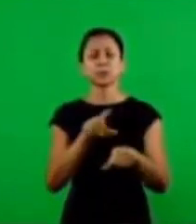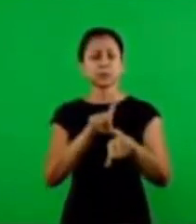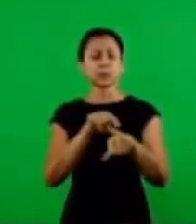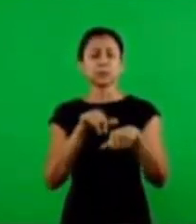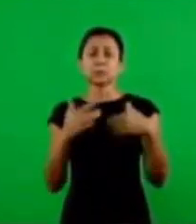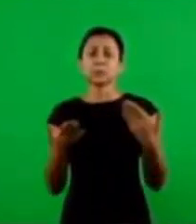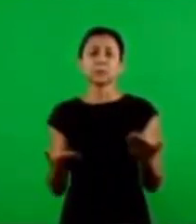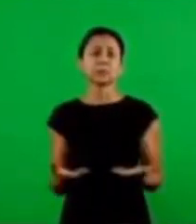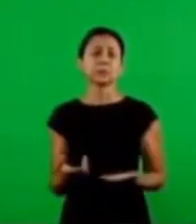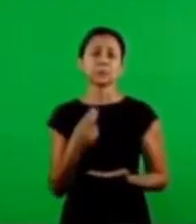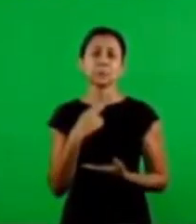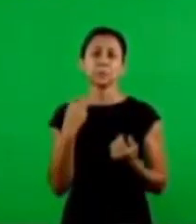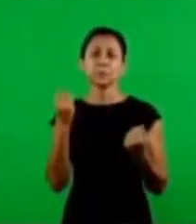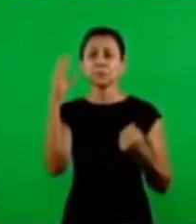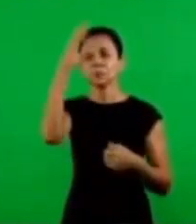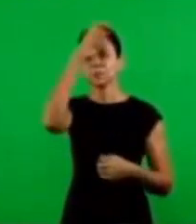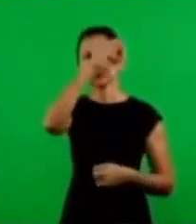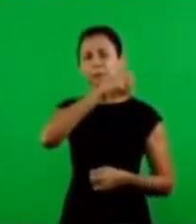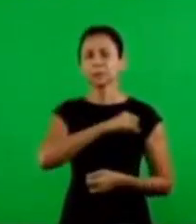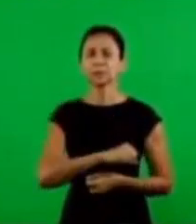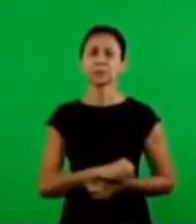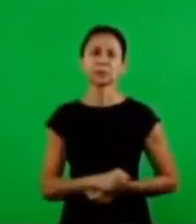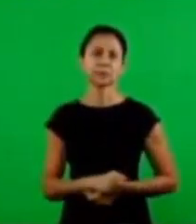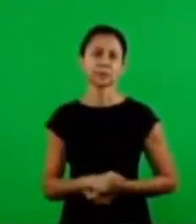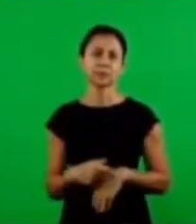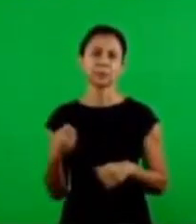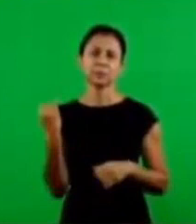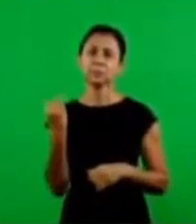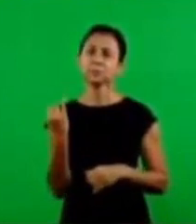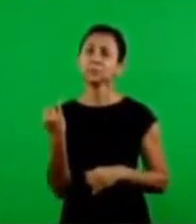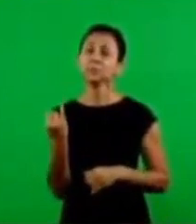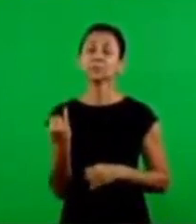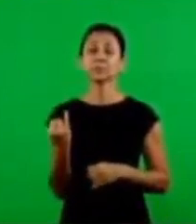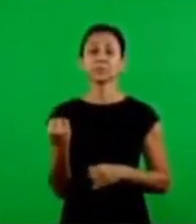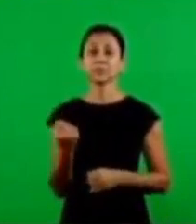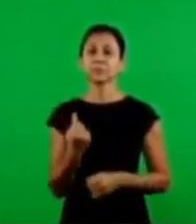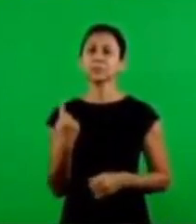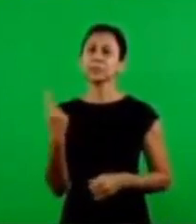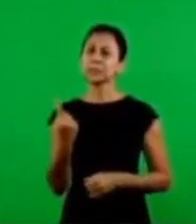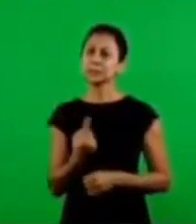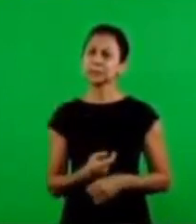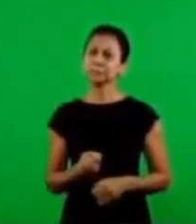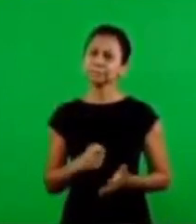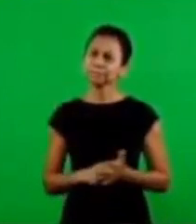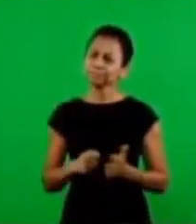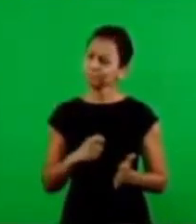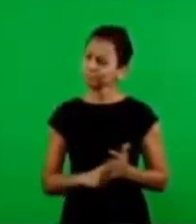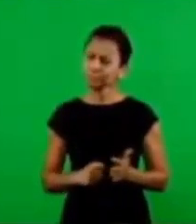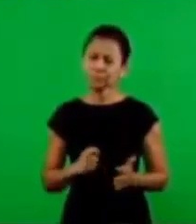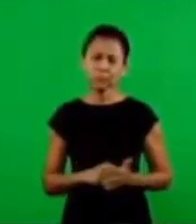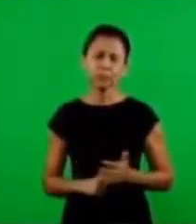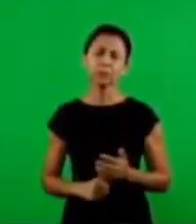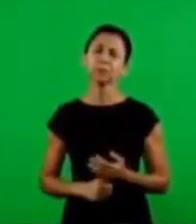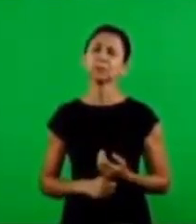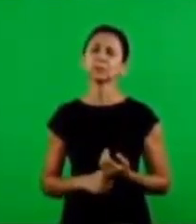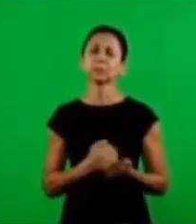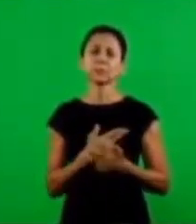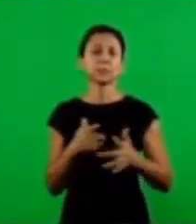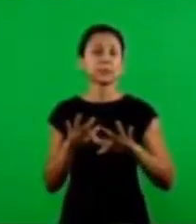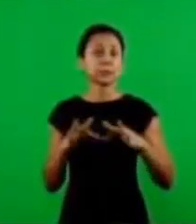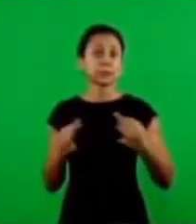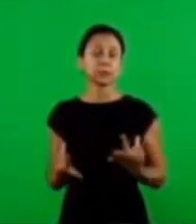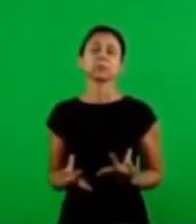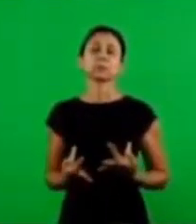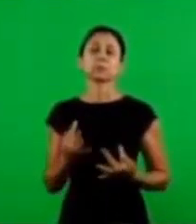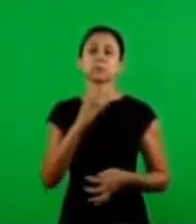have lunch and what day they come back this understanding has to exist we are dealing with